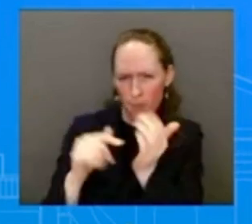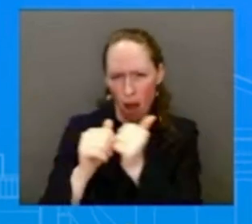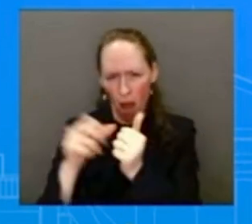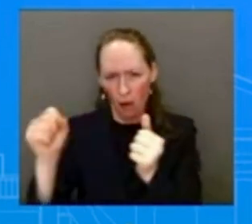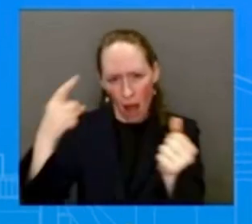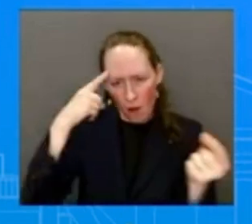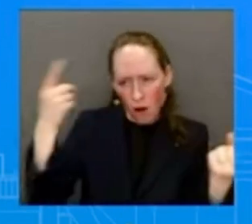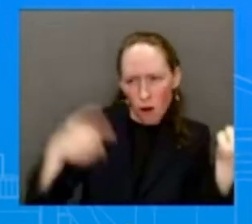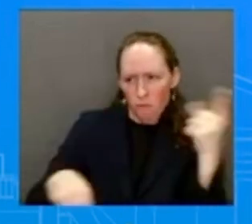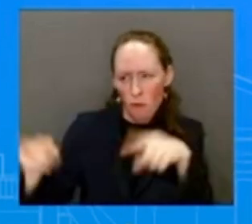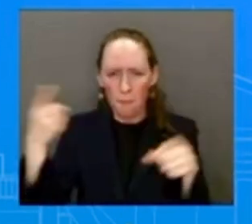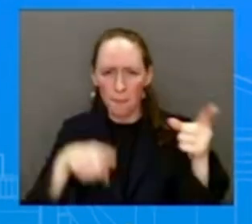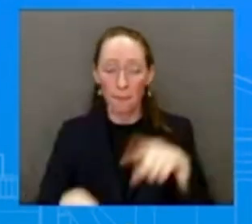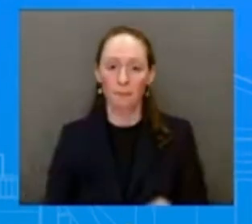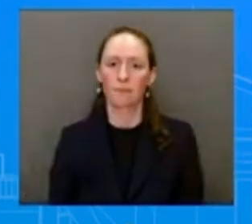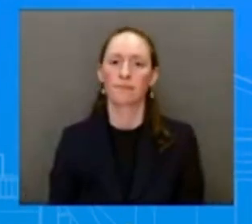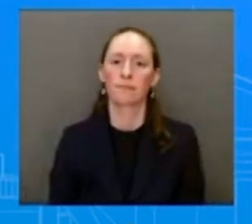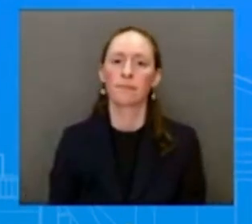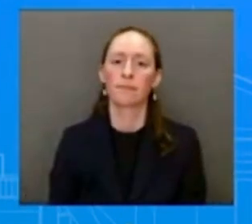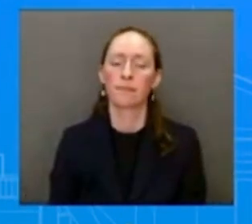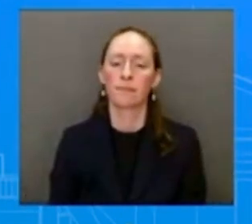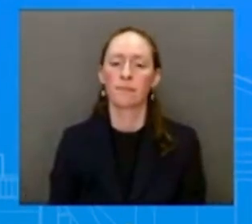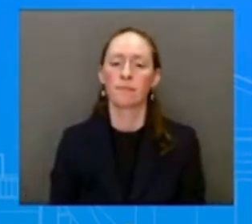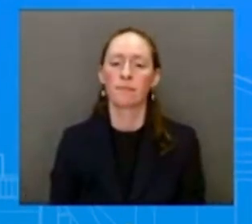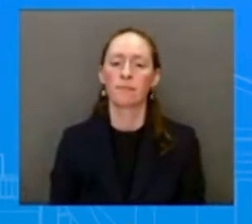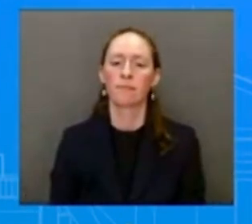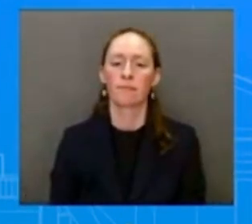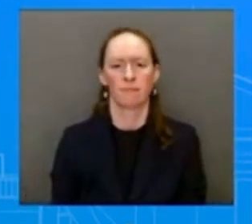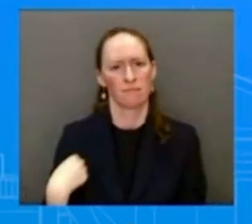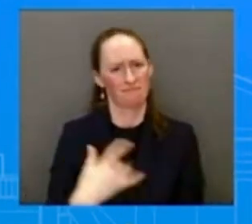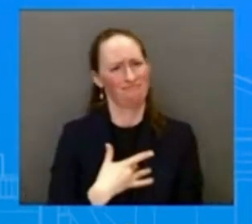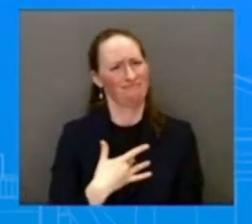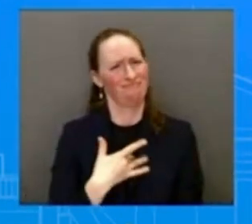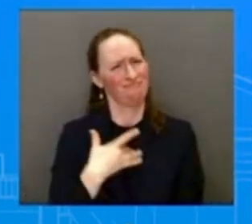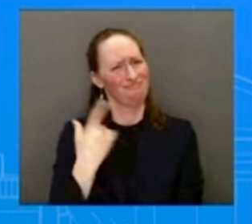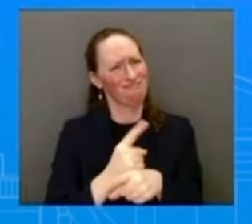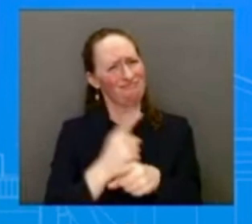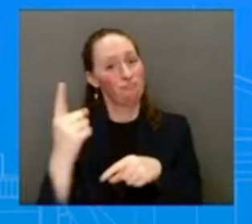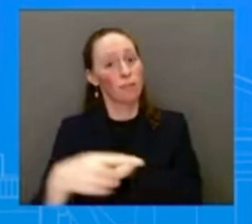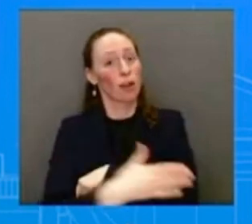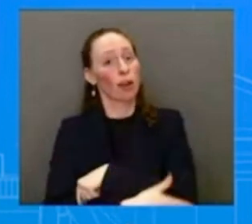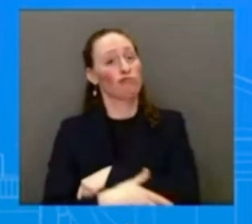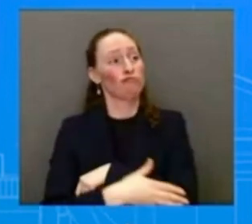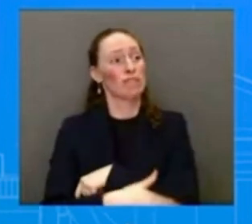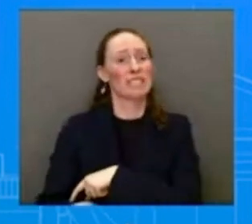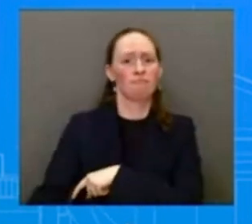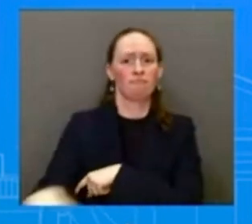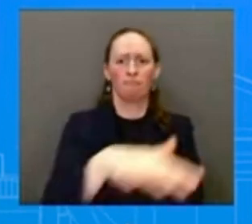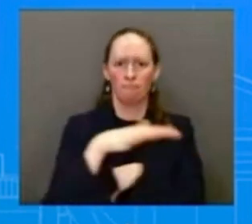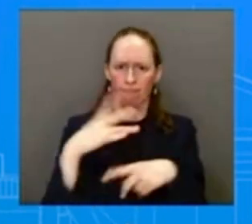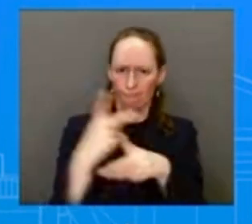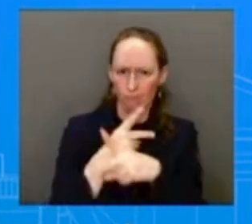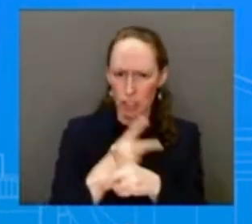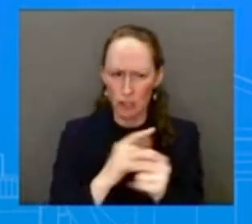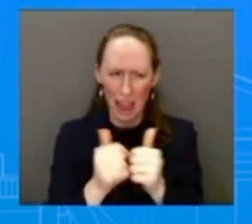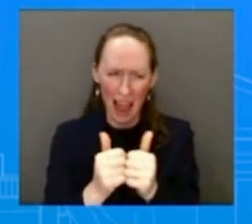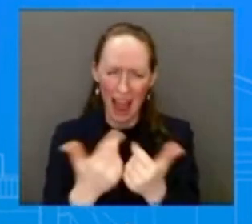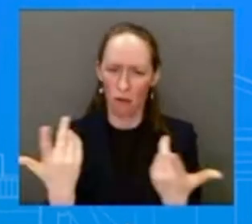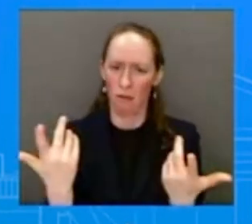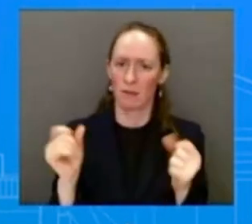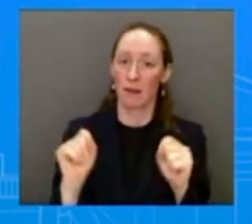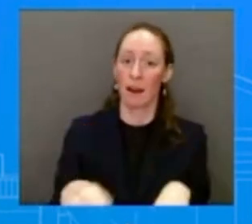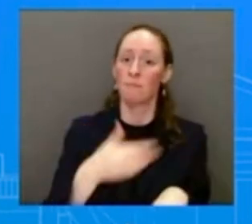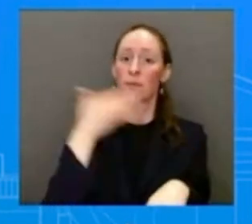its citizens to find this compromise. Democratic societies are strengthened by checks and balances and fundamental changes